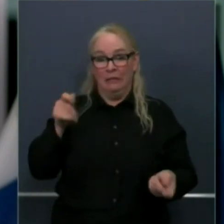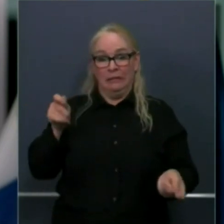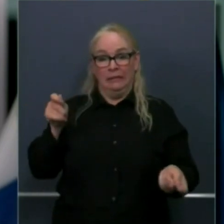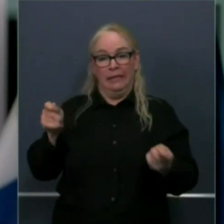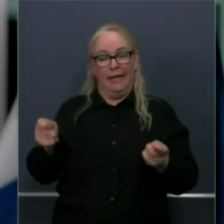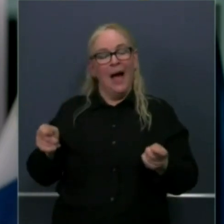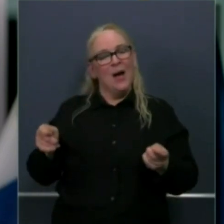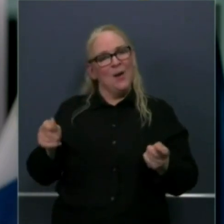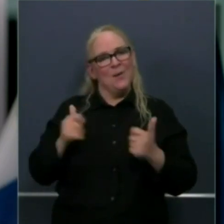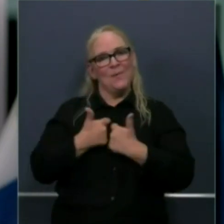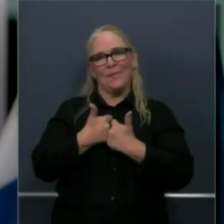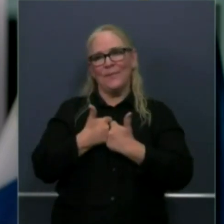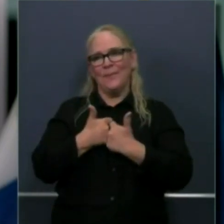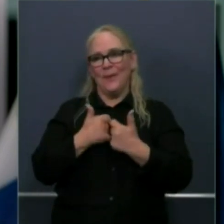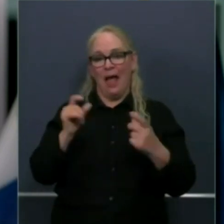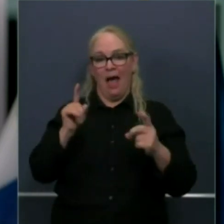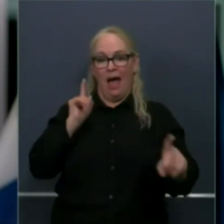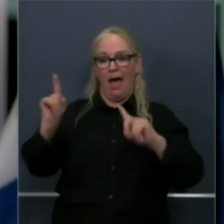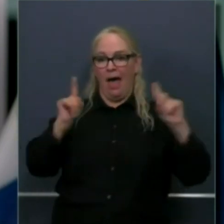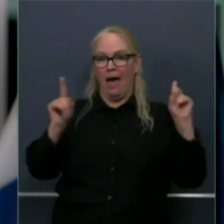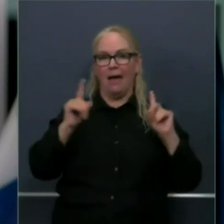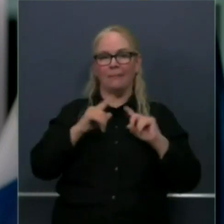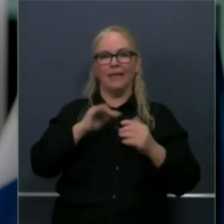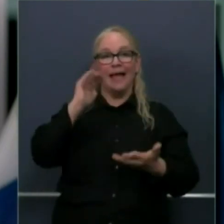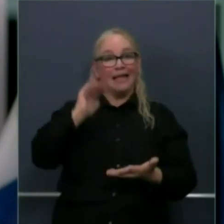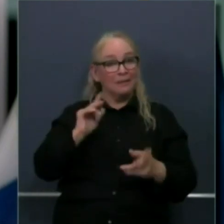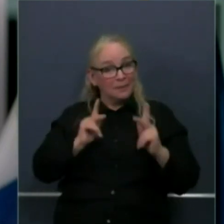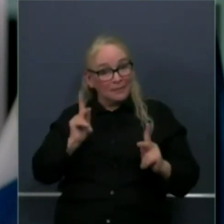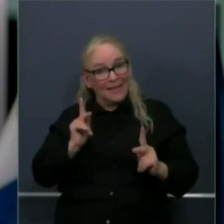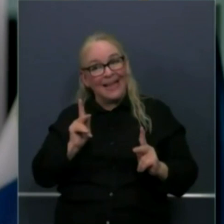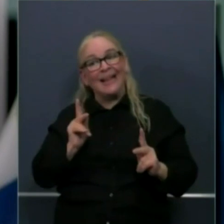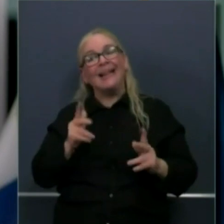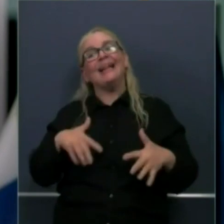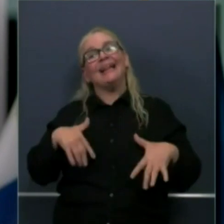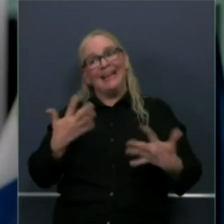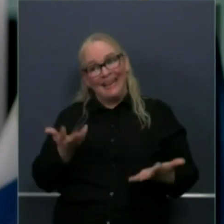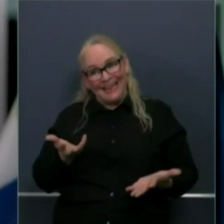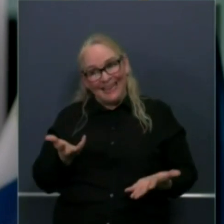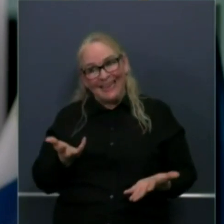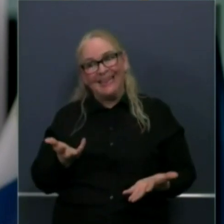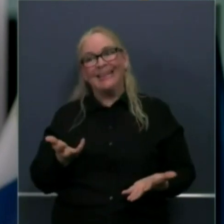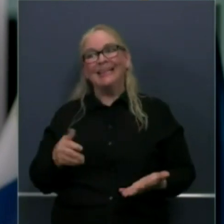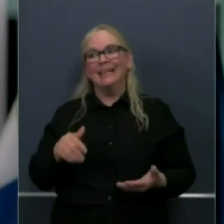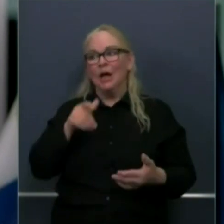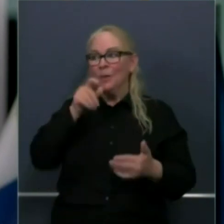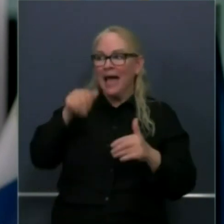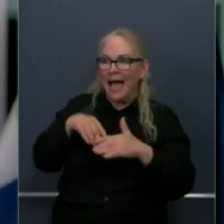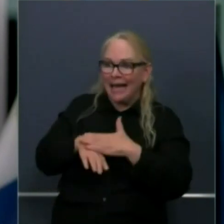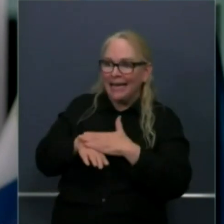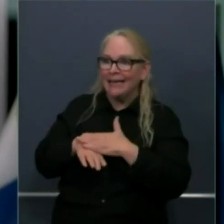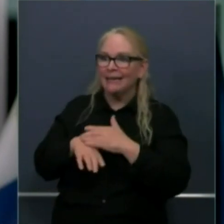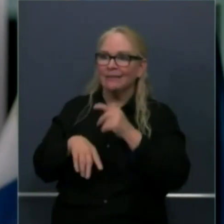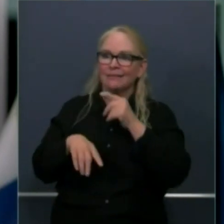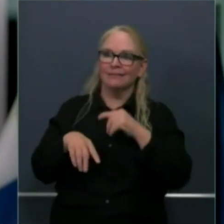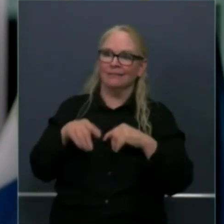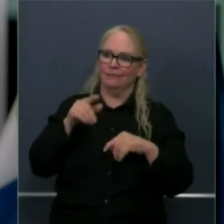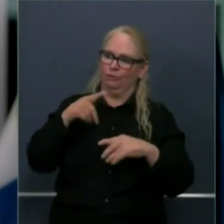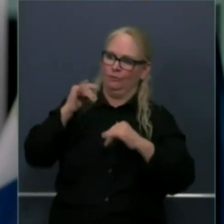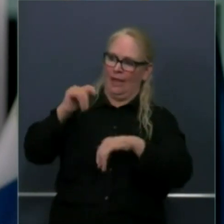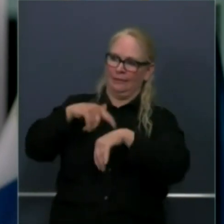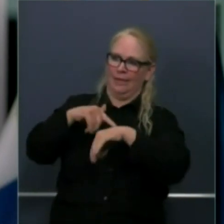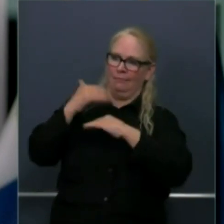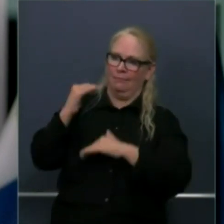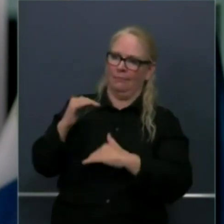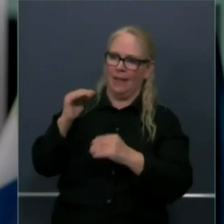considerations, this space, that means those peak hours are substantially diminished, but your fixed costs remain high. You're already running